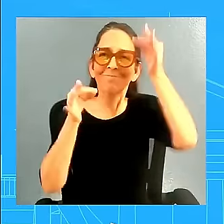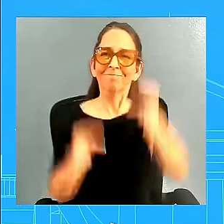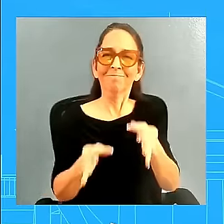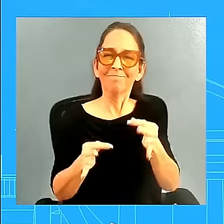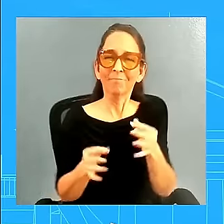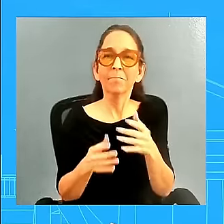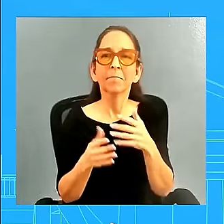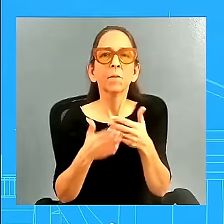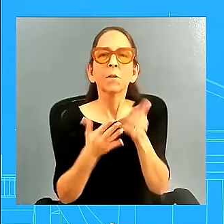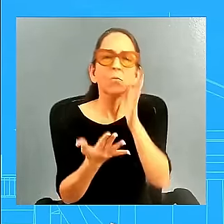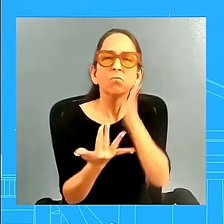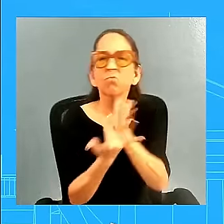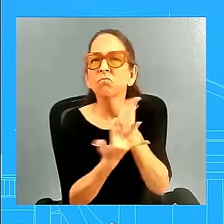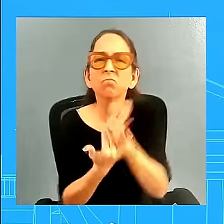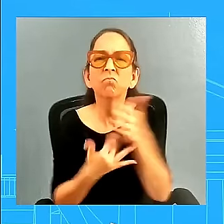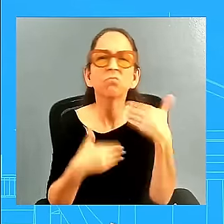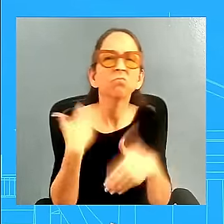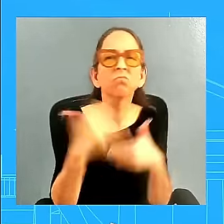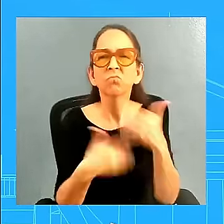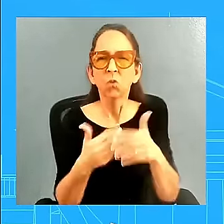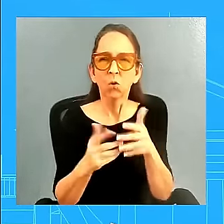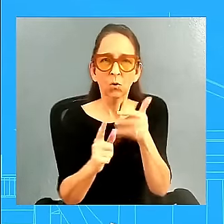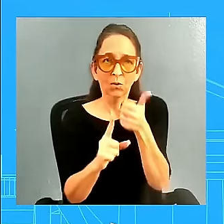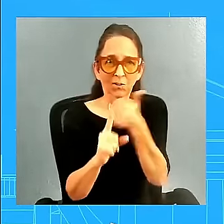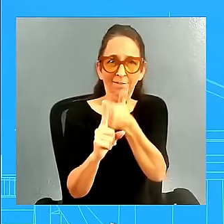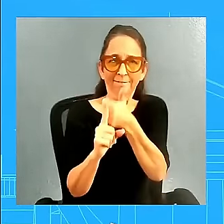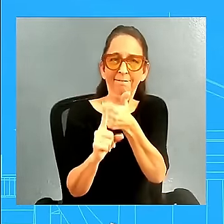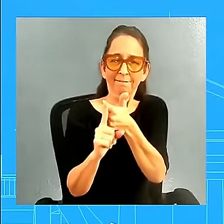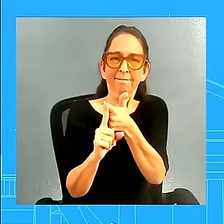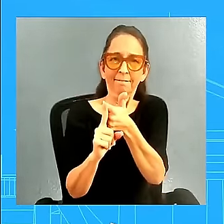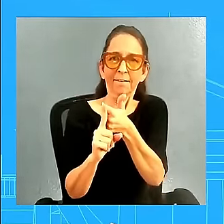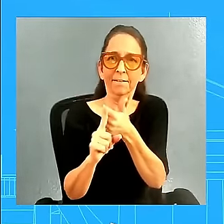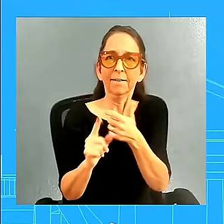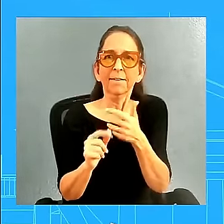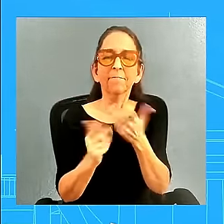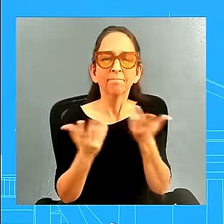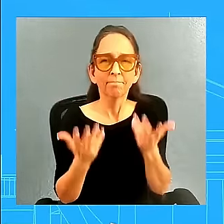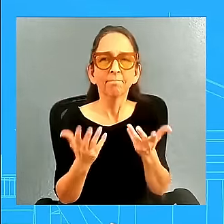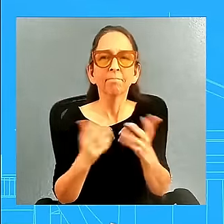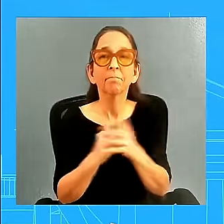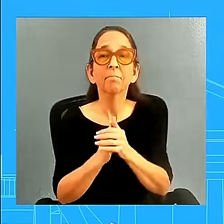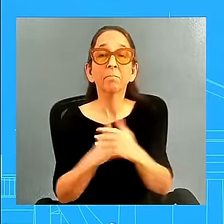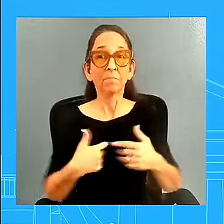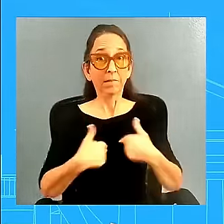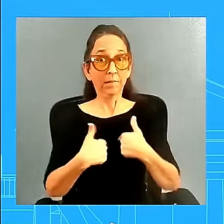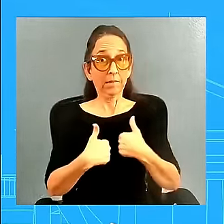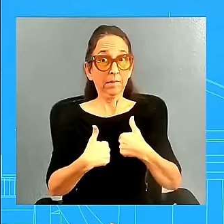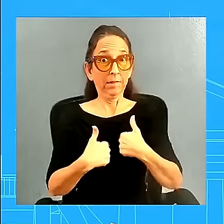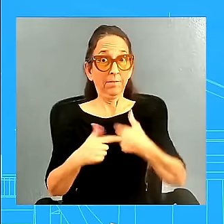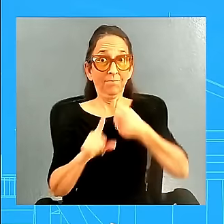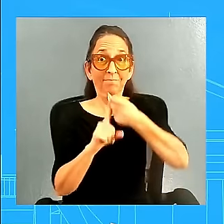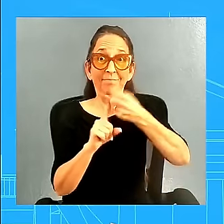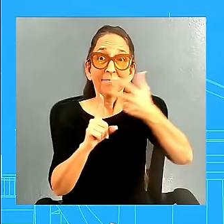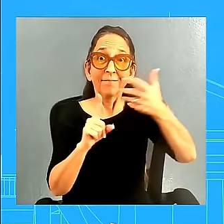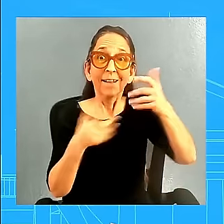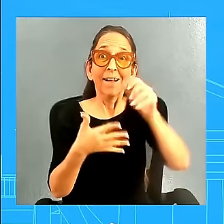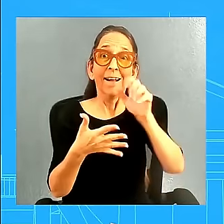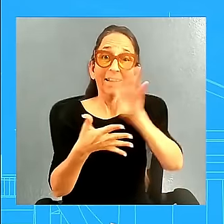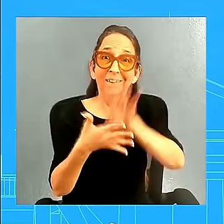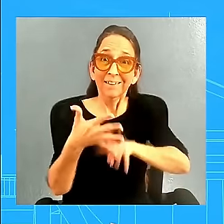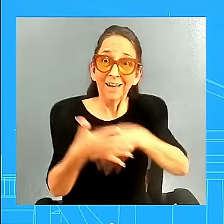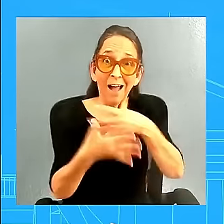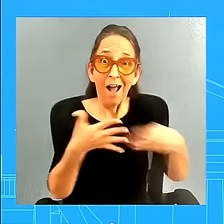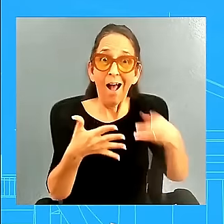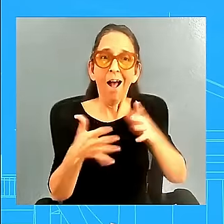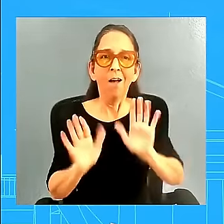last week when he was in Philadelphia. Don't have anything to share again on the schedule. I know this is all part of a scheduling question. And